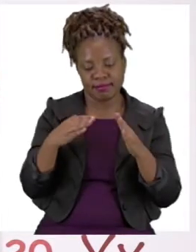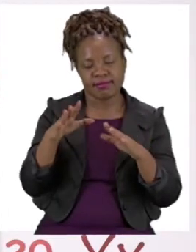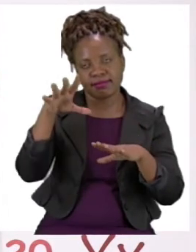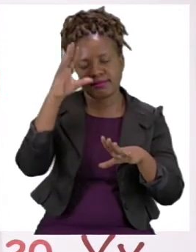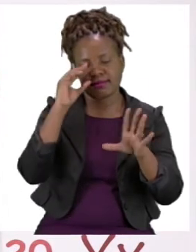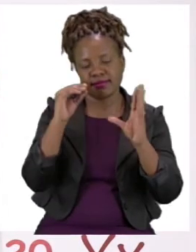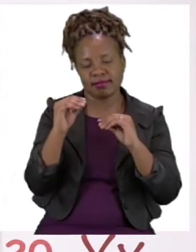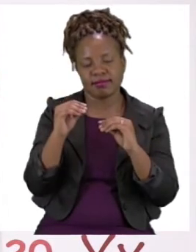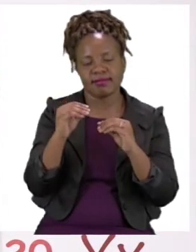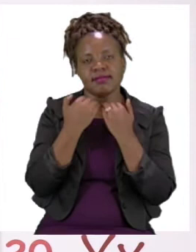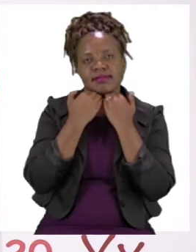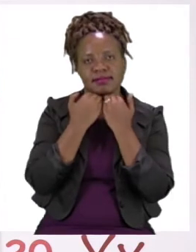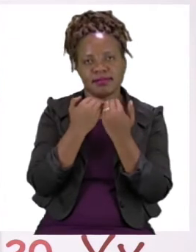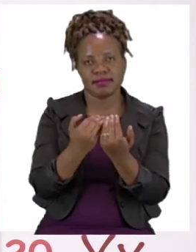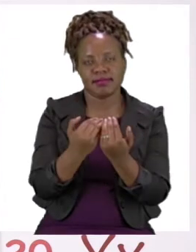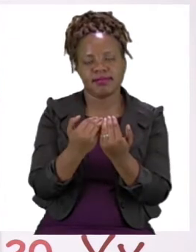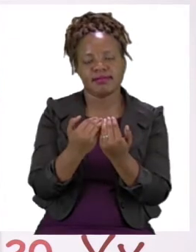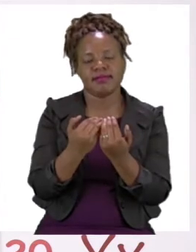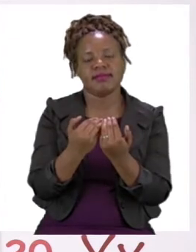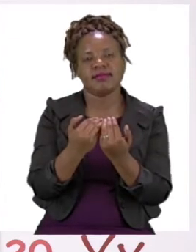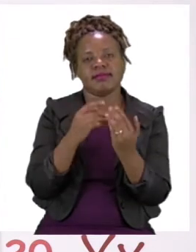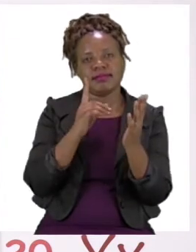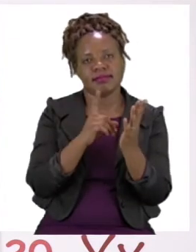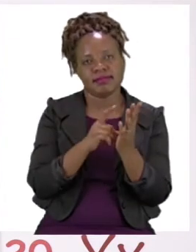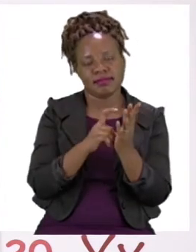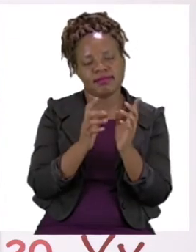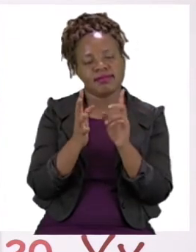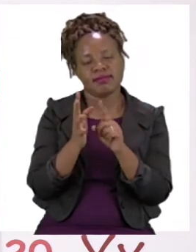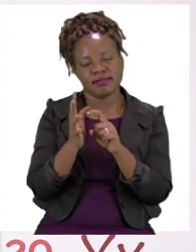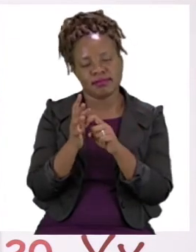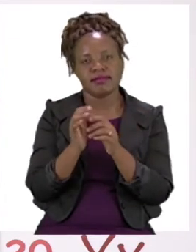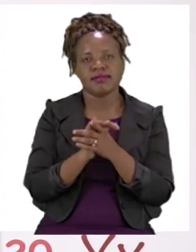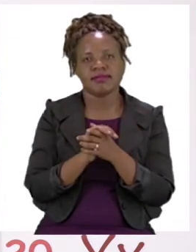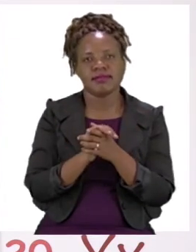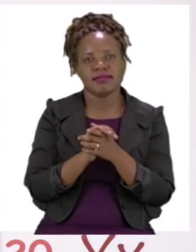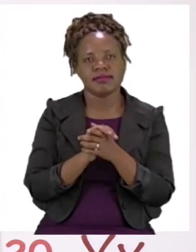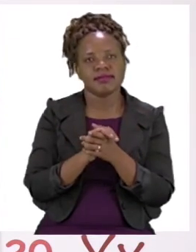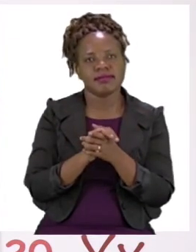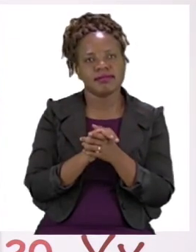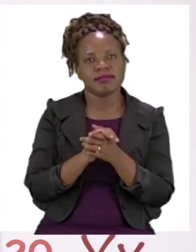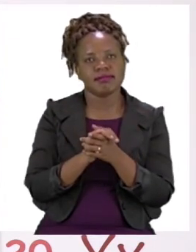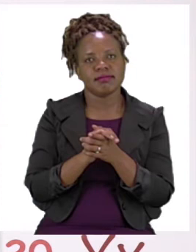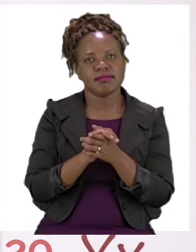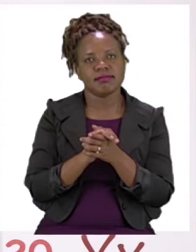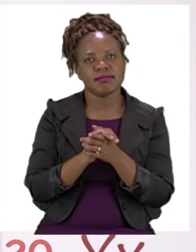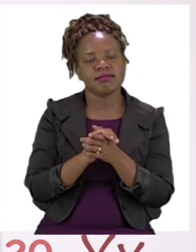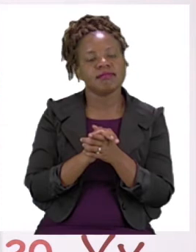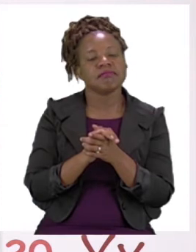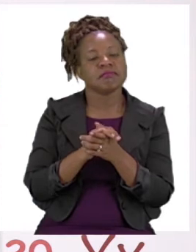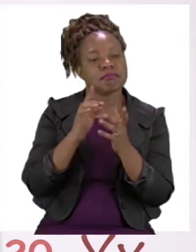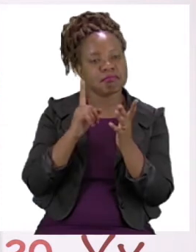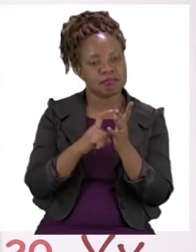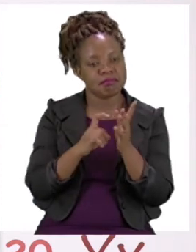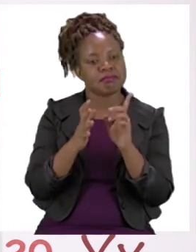it's very important for us to sanitize. Remember, you can also stay safe by maintaining your